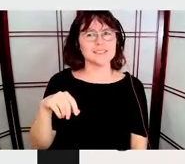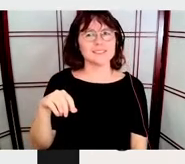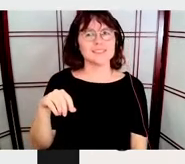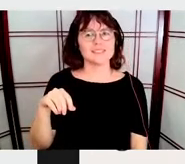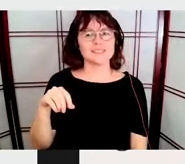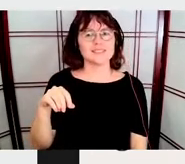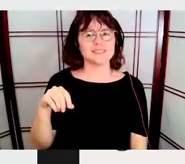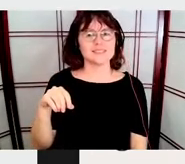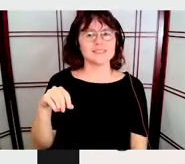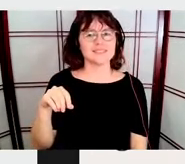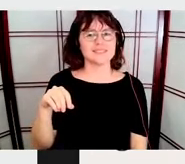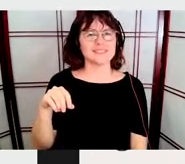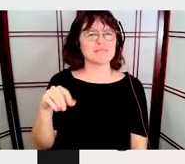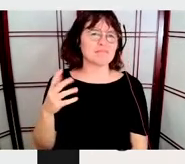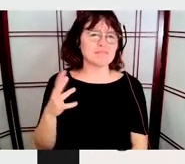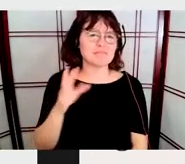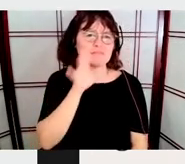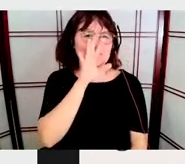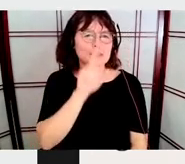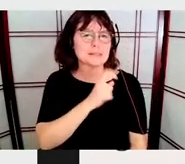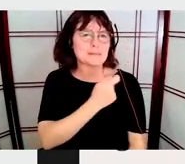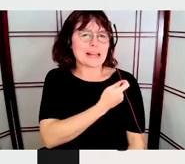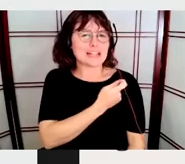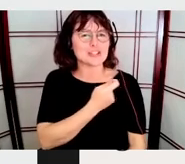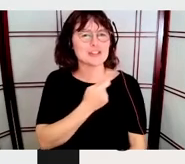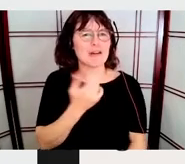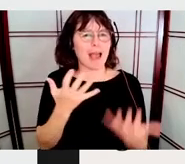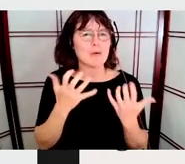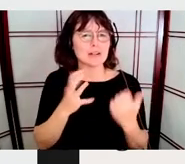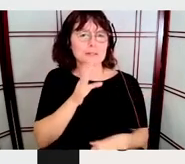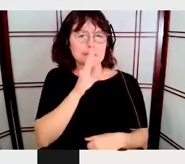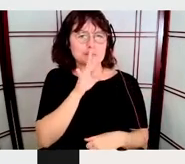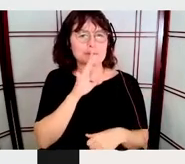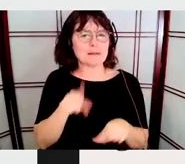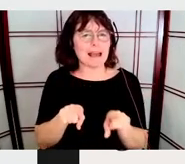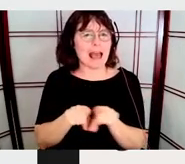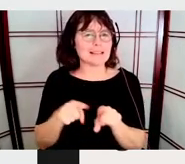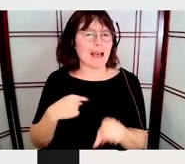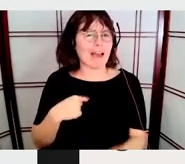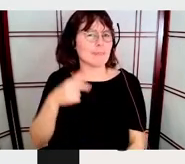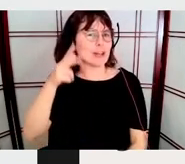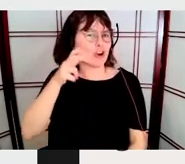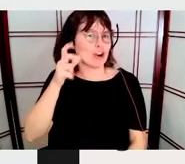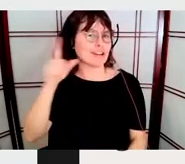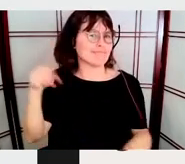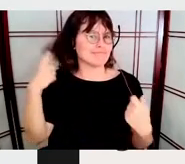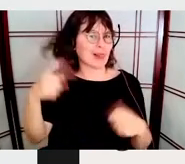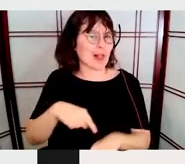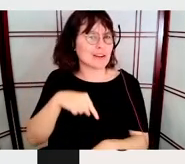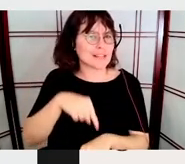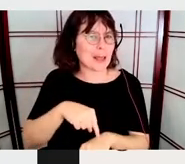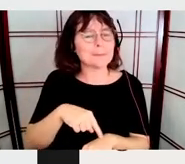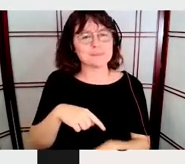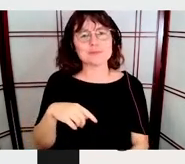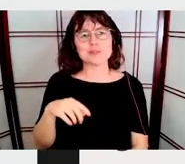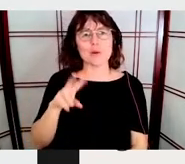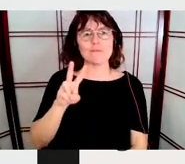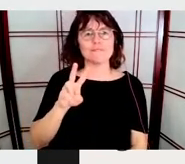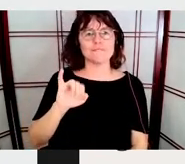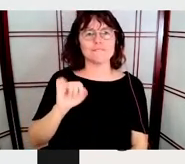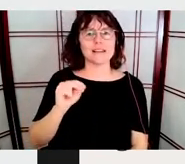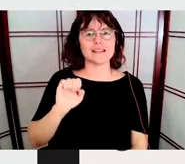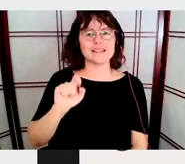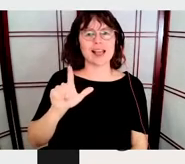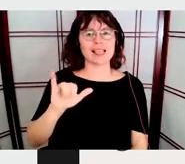since a long time. So this is a poster exhibition to celebrate 90